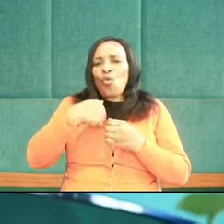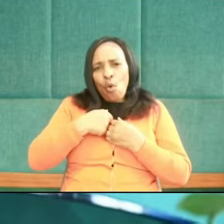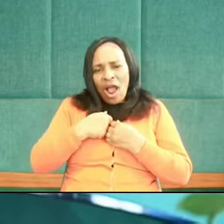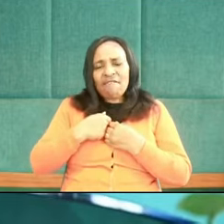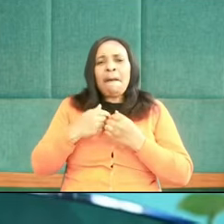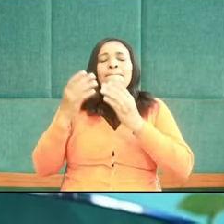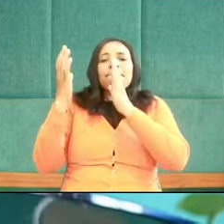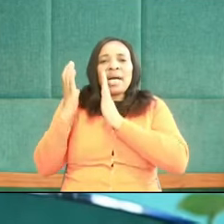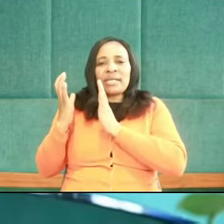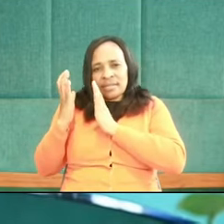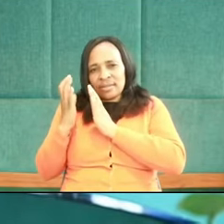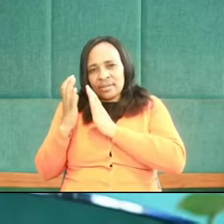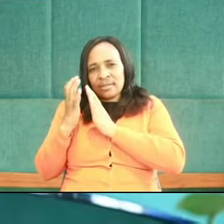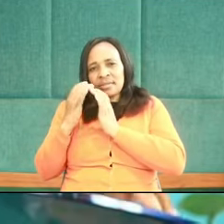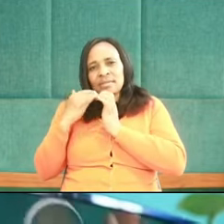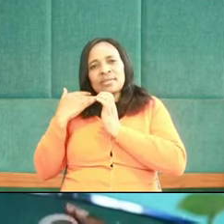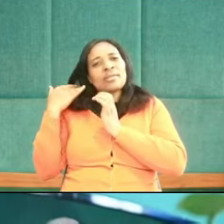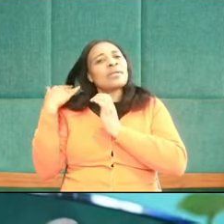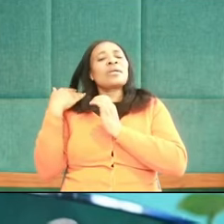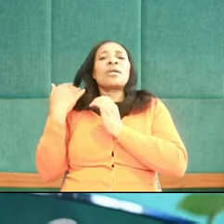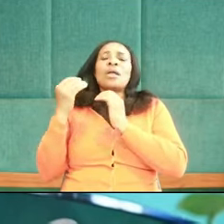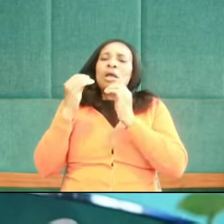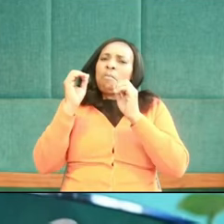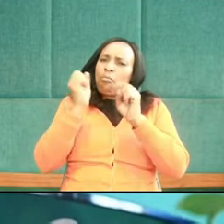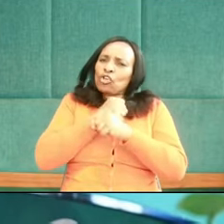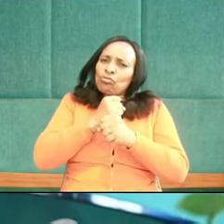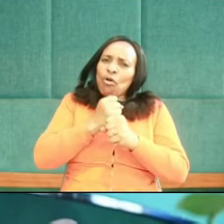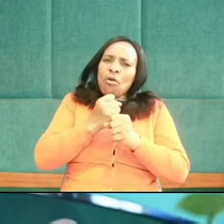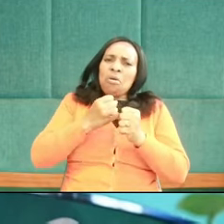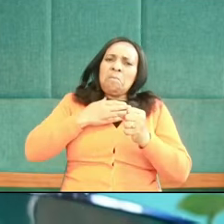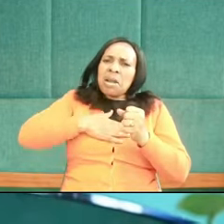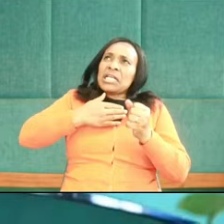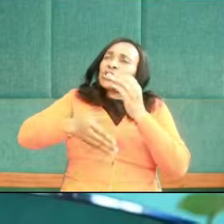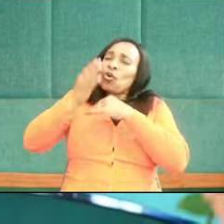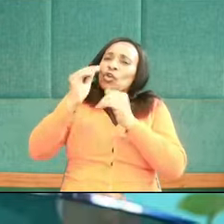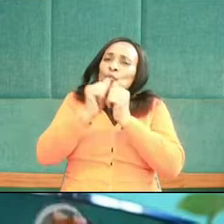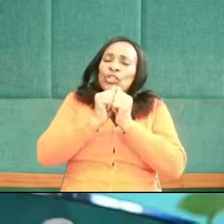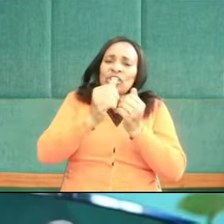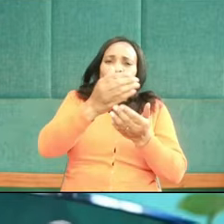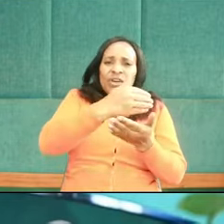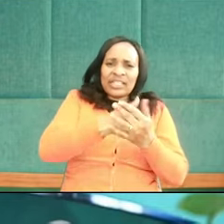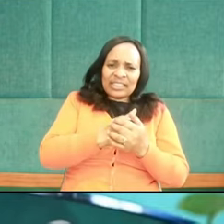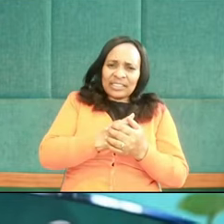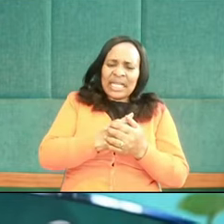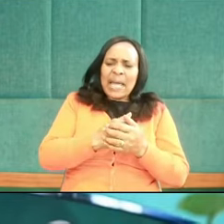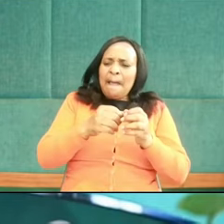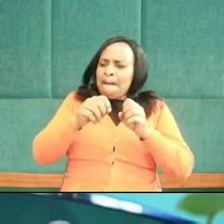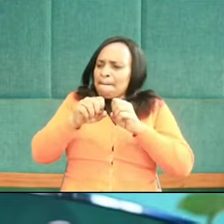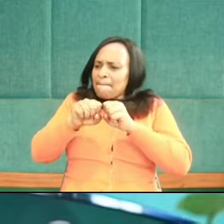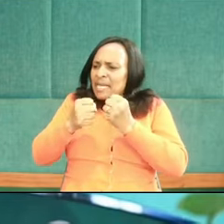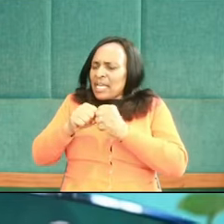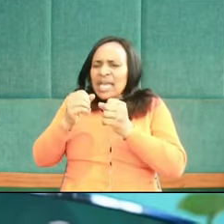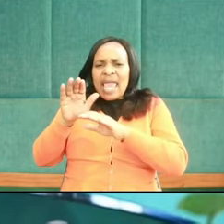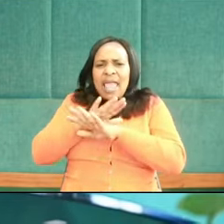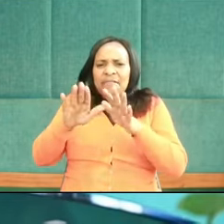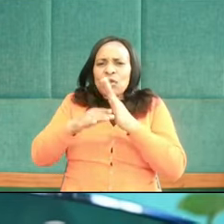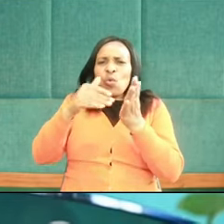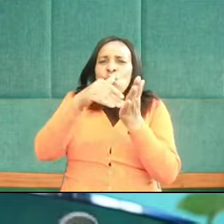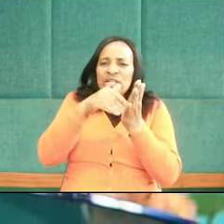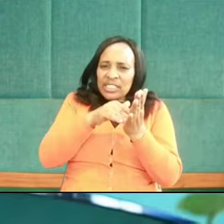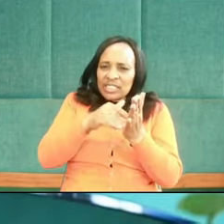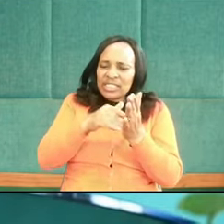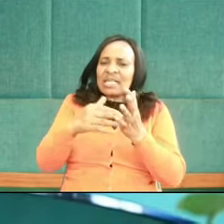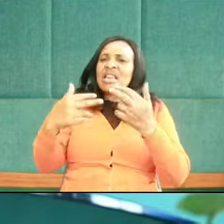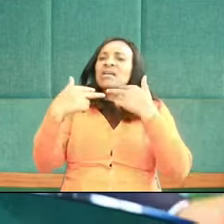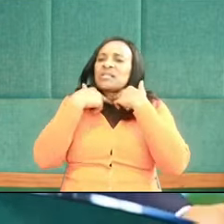burdens, letting the oppressed go free, breaking every yoke of bondage,